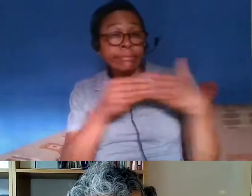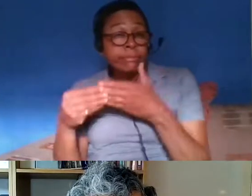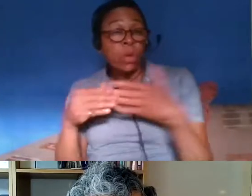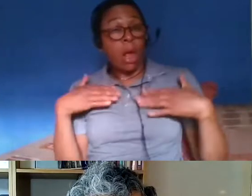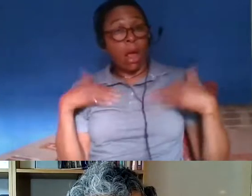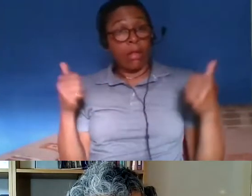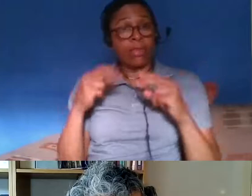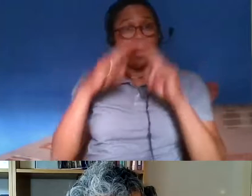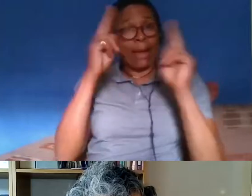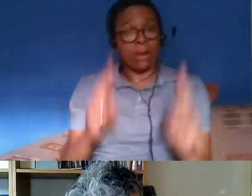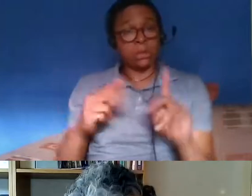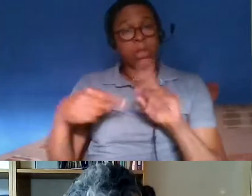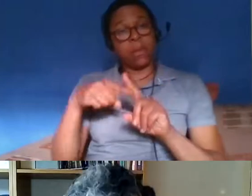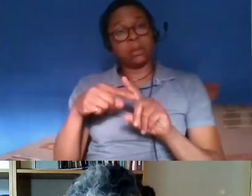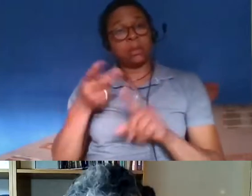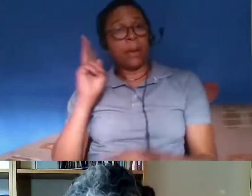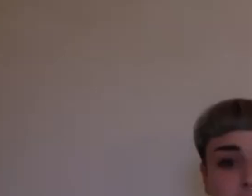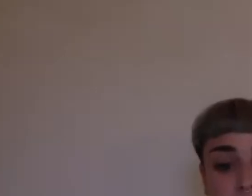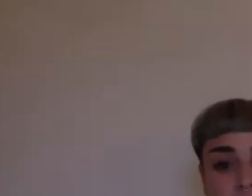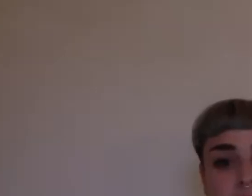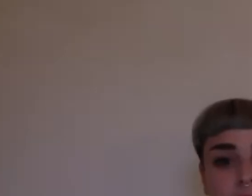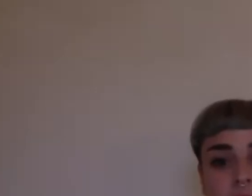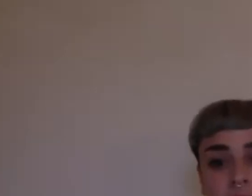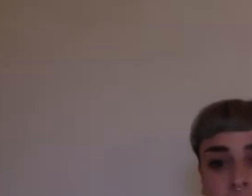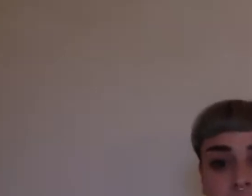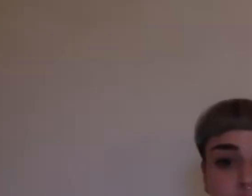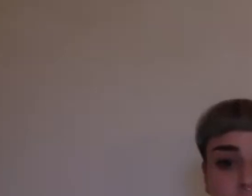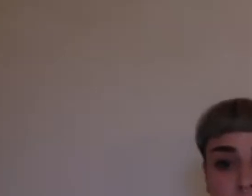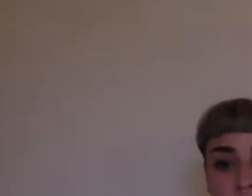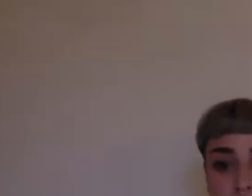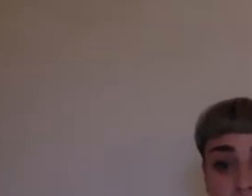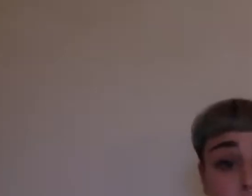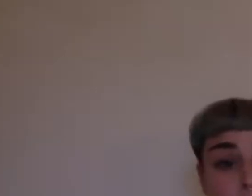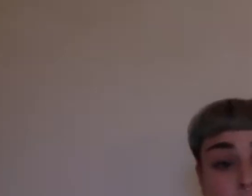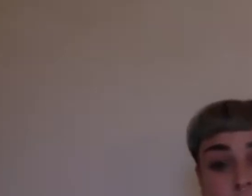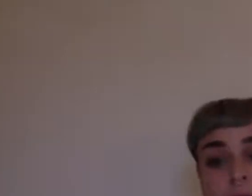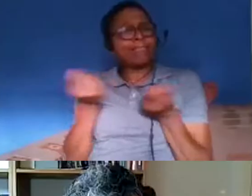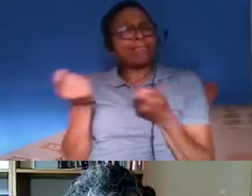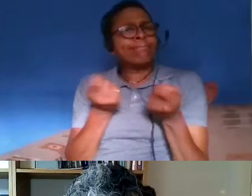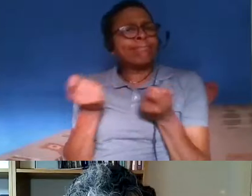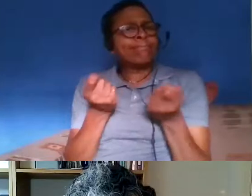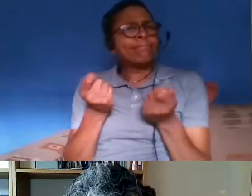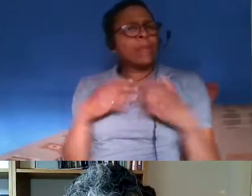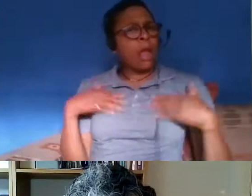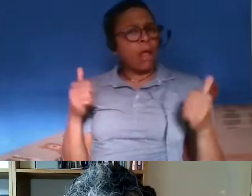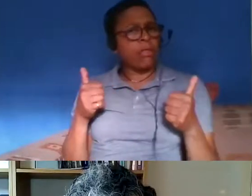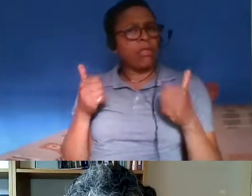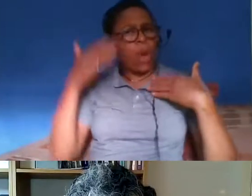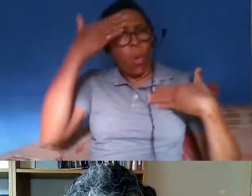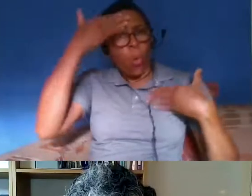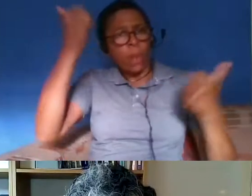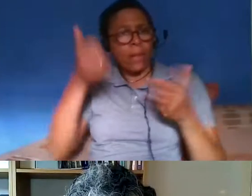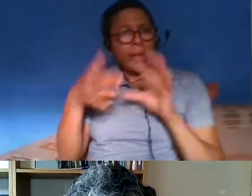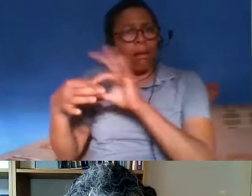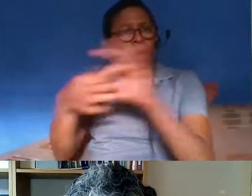and community initiatives he also see oversees the foundation's role in the health and well-being alliance which has seen the